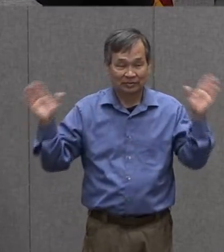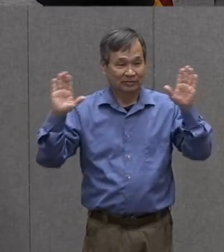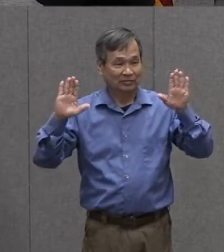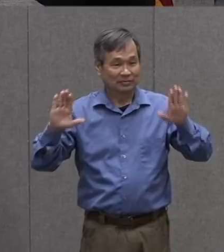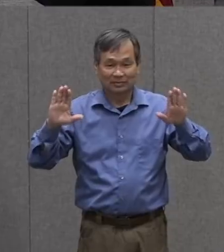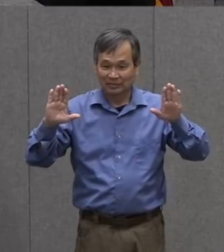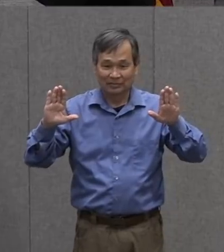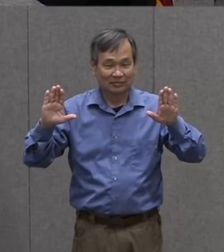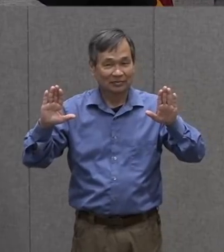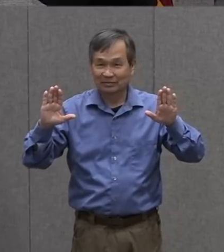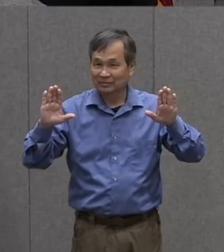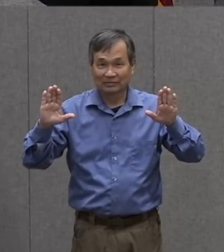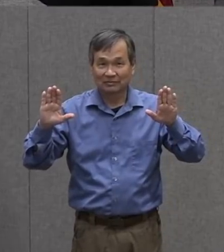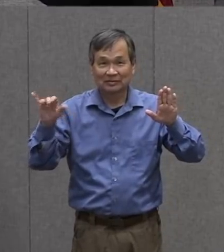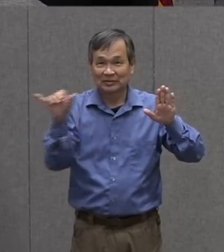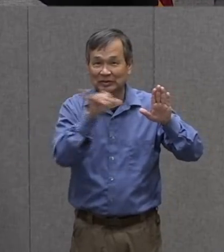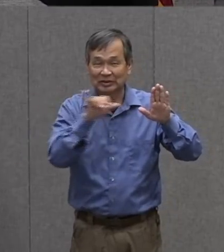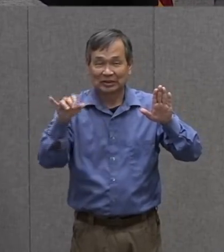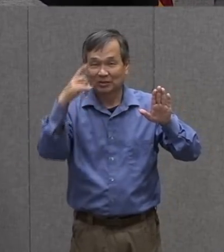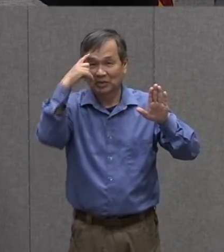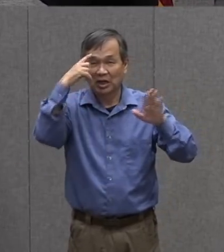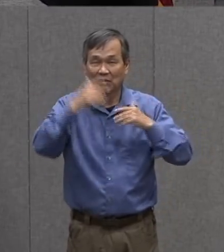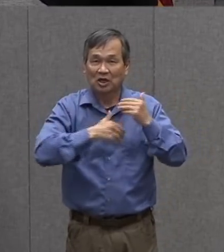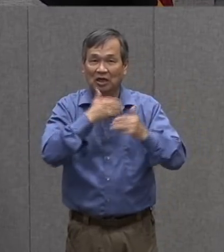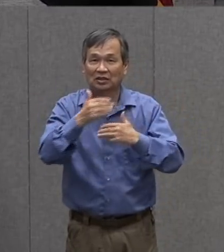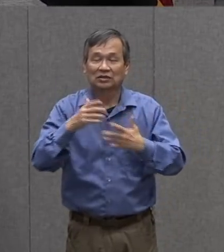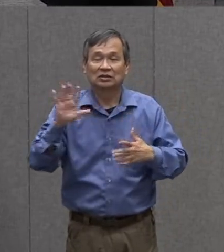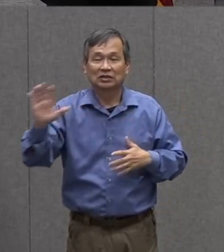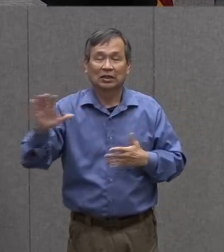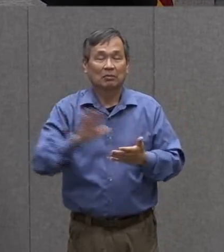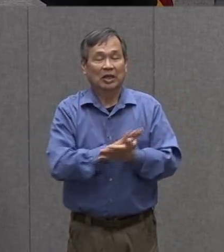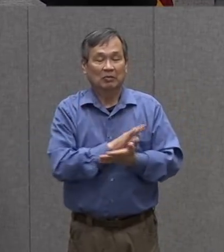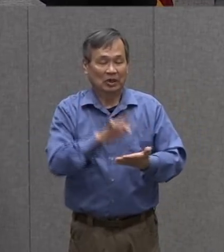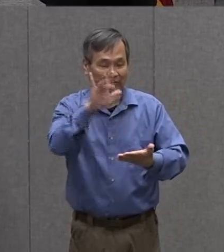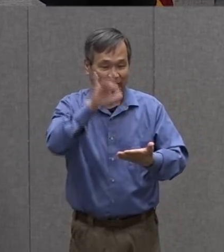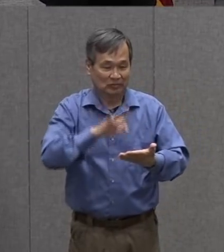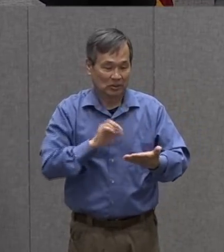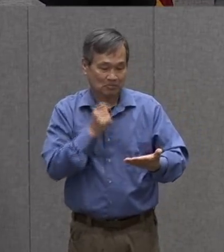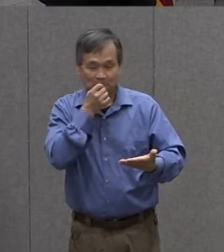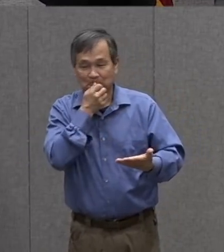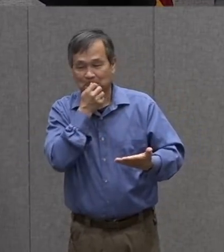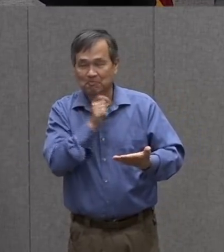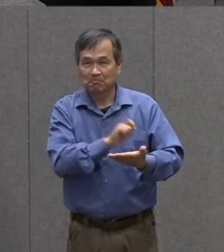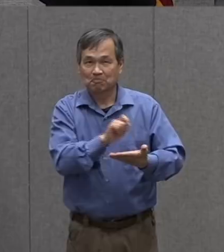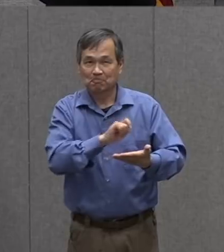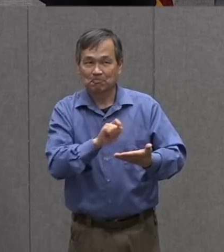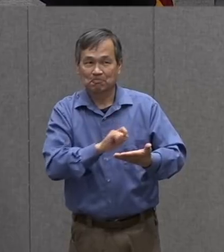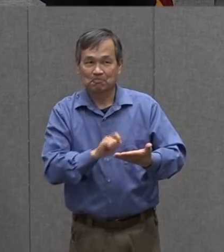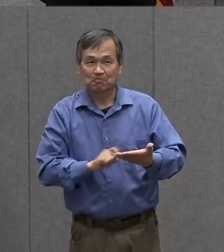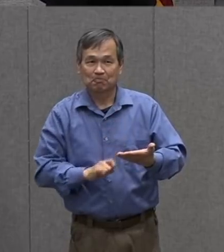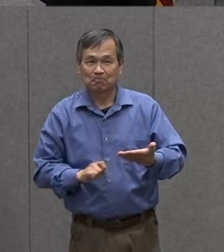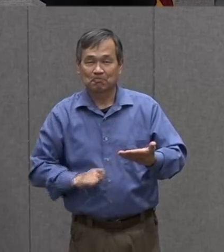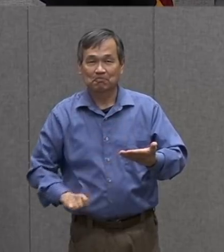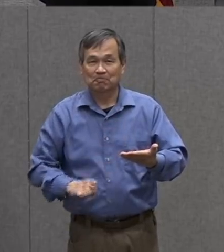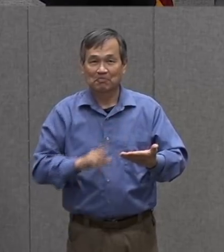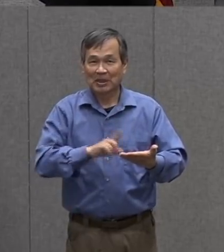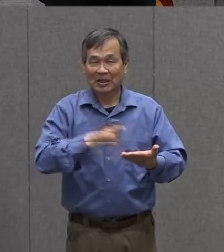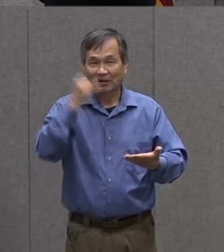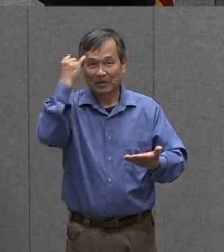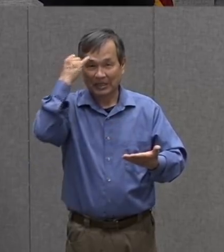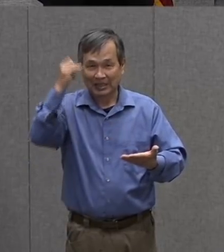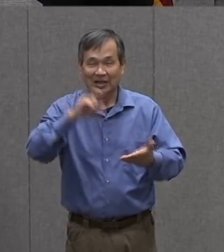started their thought processes by using a piece of paper to write their thoughts down or to draw their thoughts down